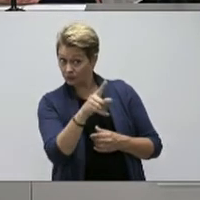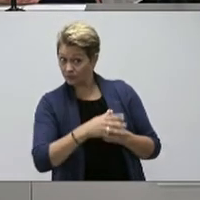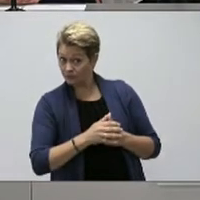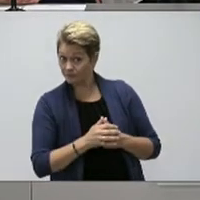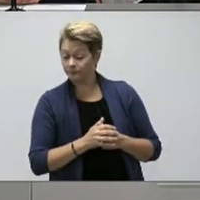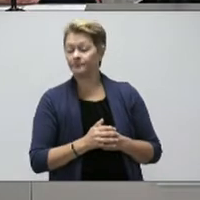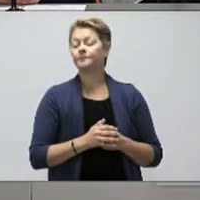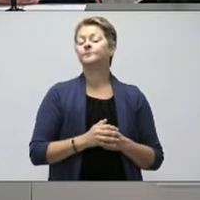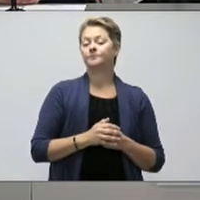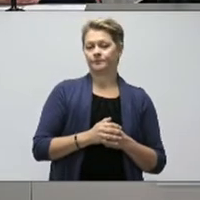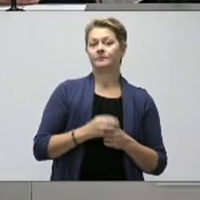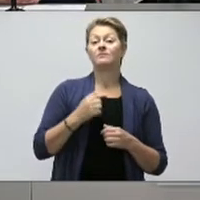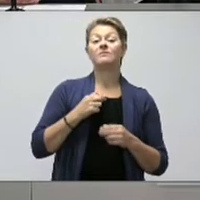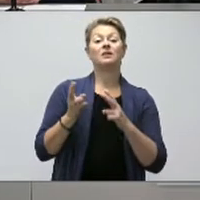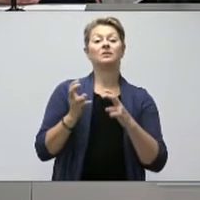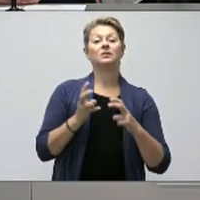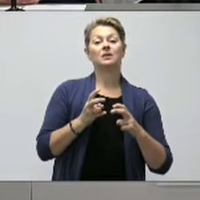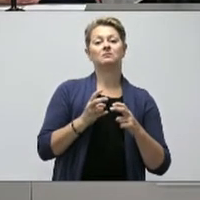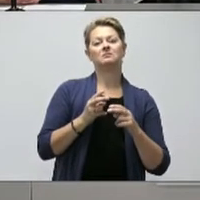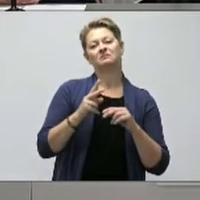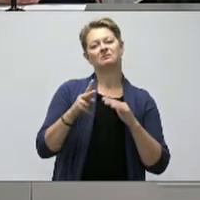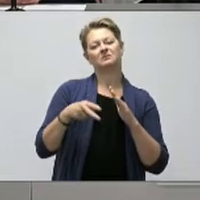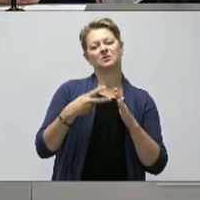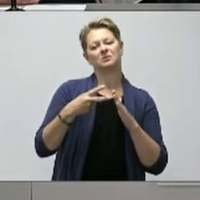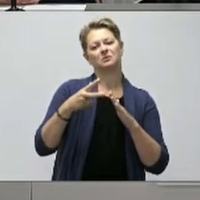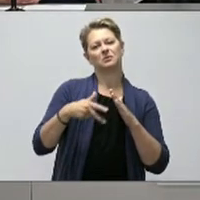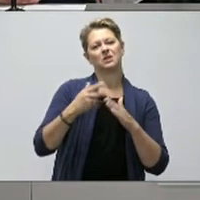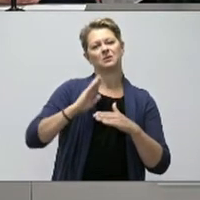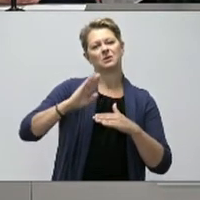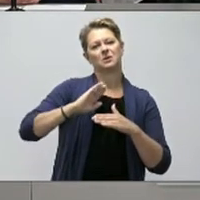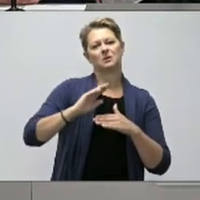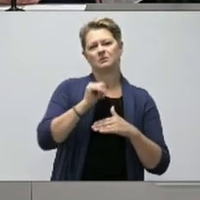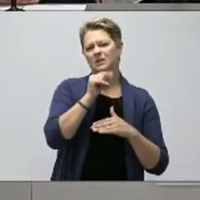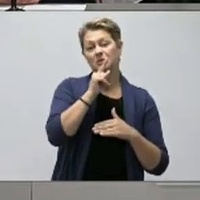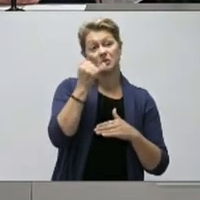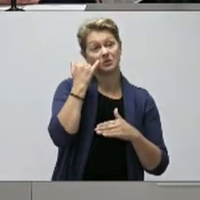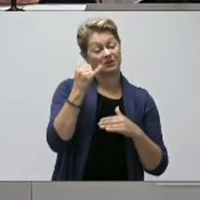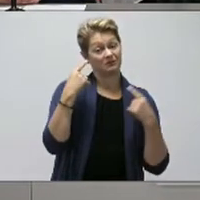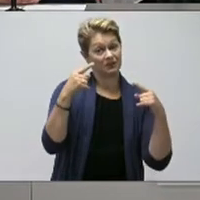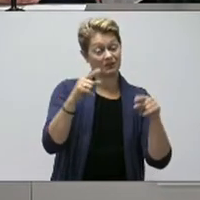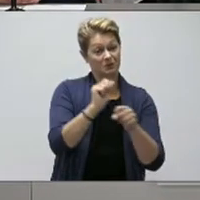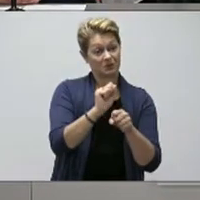I downloaded this about a couple hours ago, and nothing has happened, I'm not sure it's working.